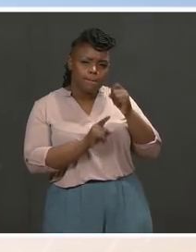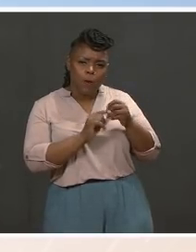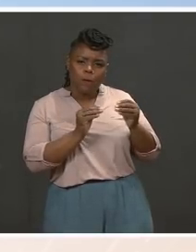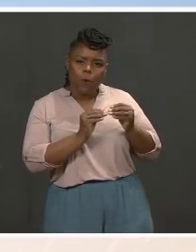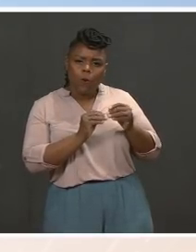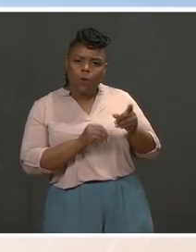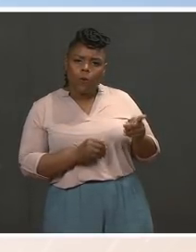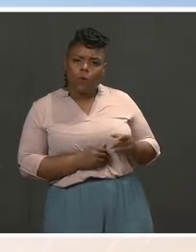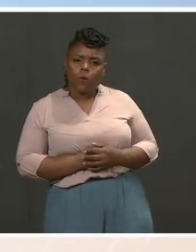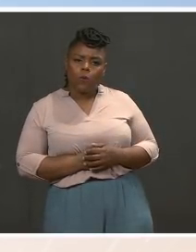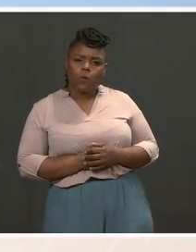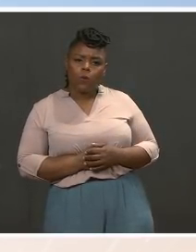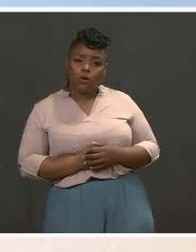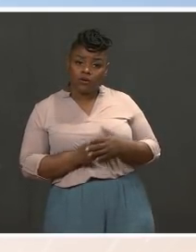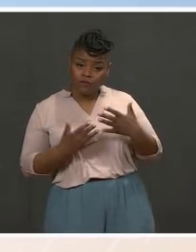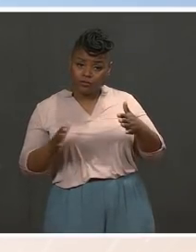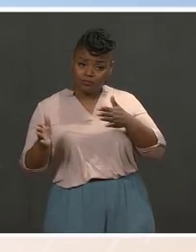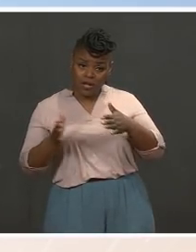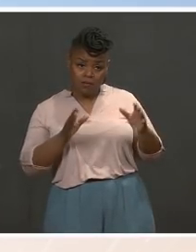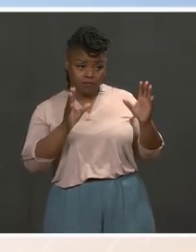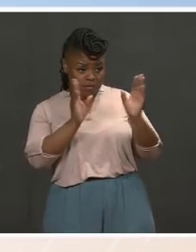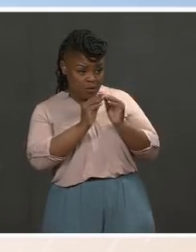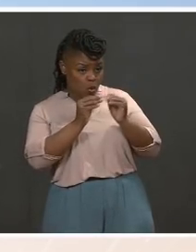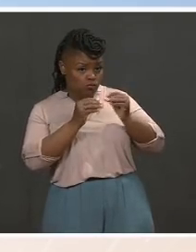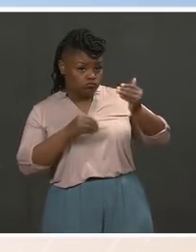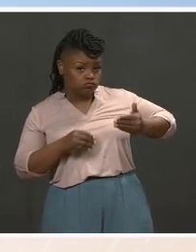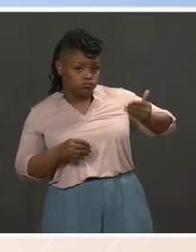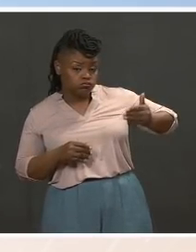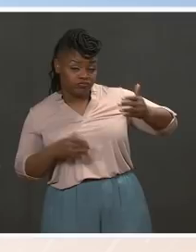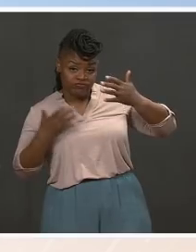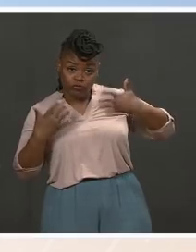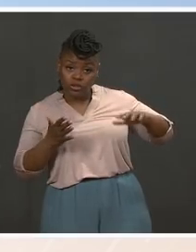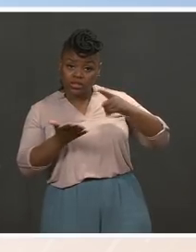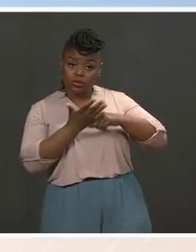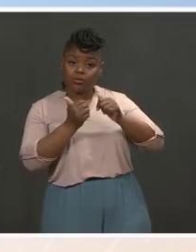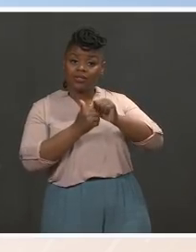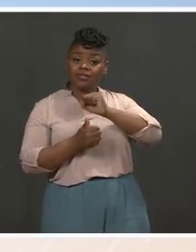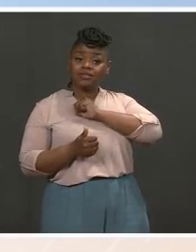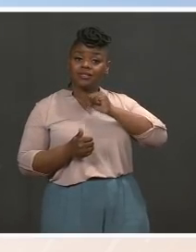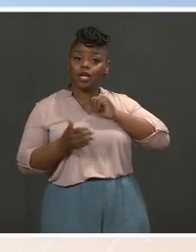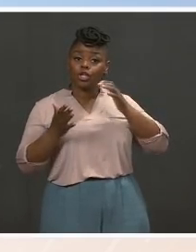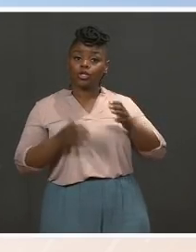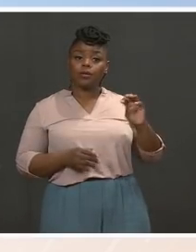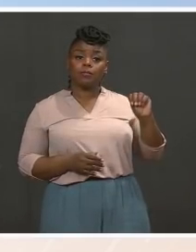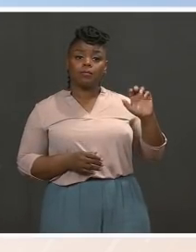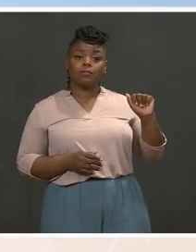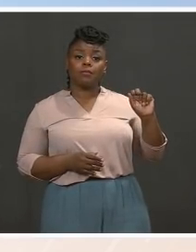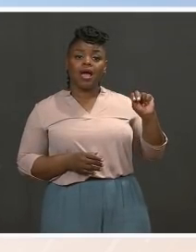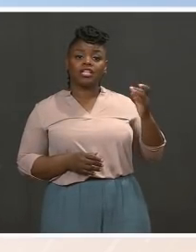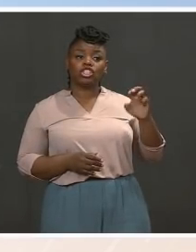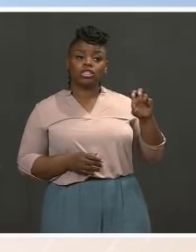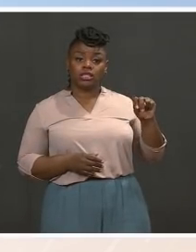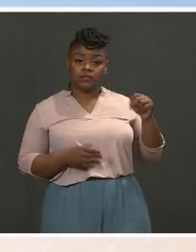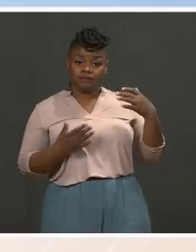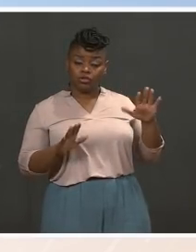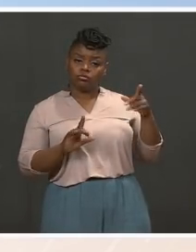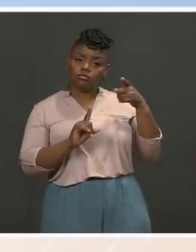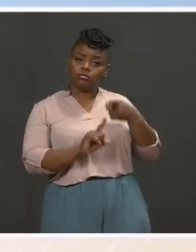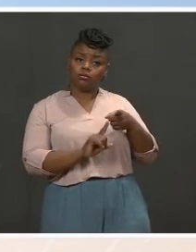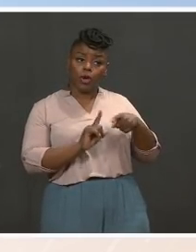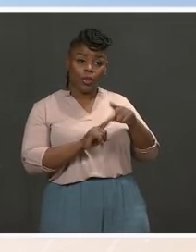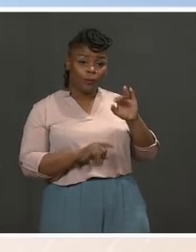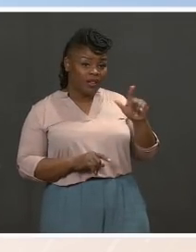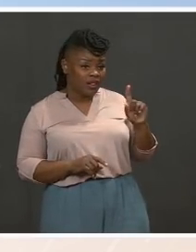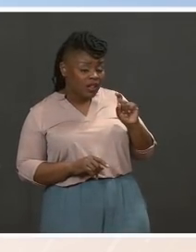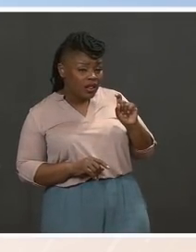And has he spoken to Senator Manchin at all about his opposition to that background check bill? MS. I don't have any meetings to predict.